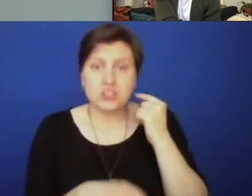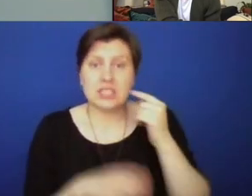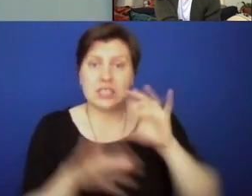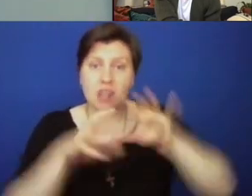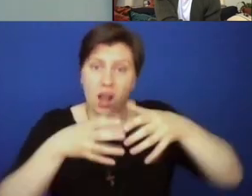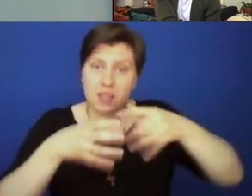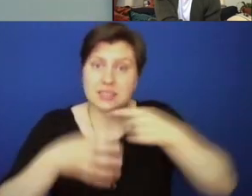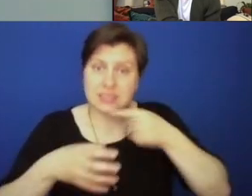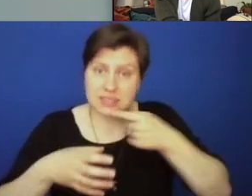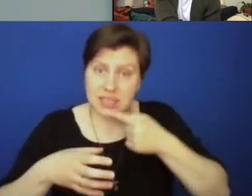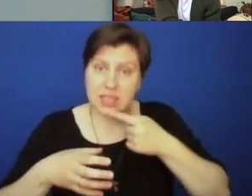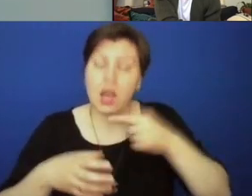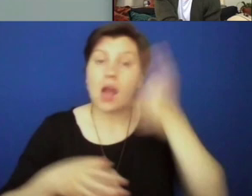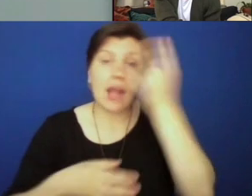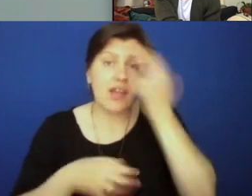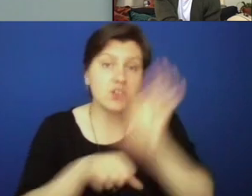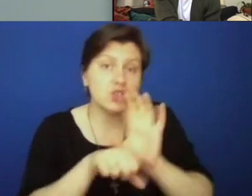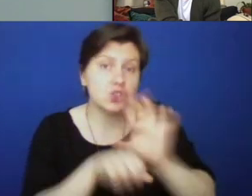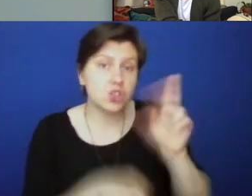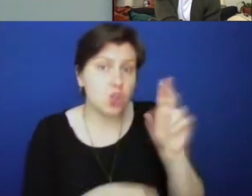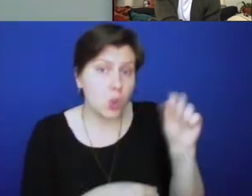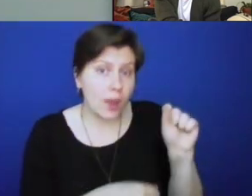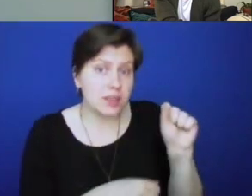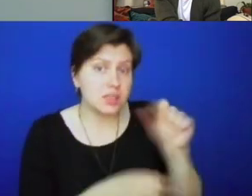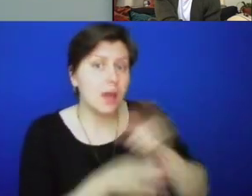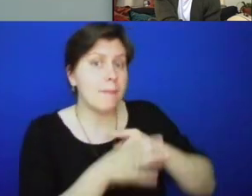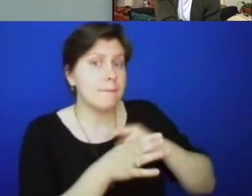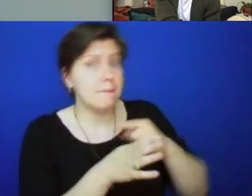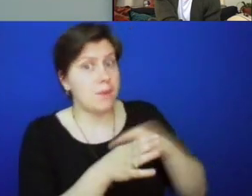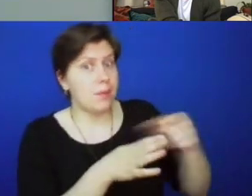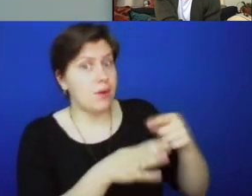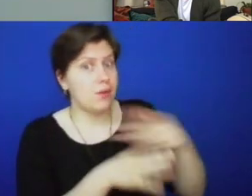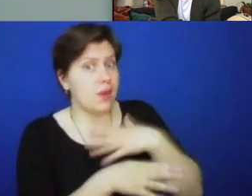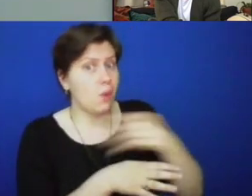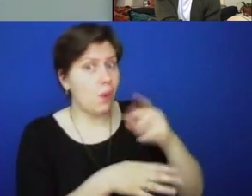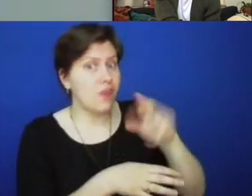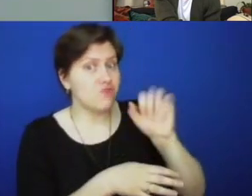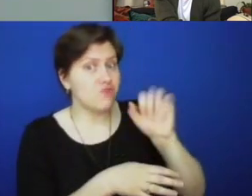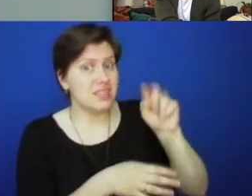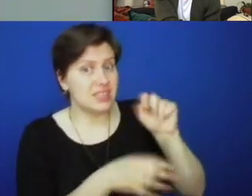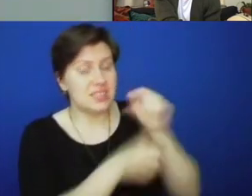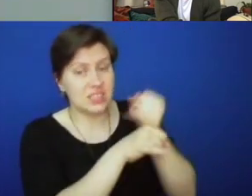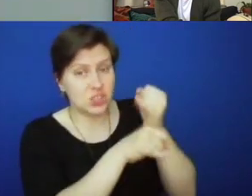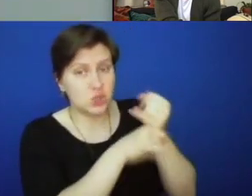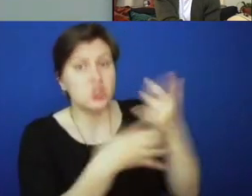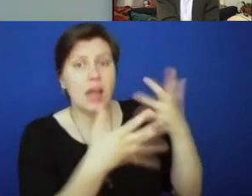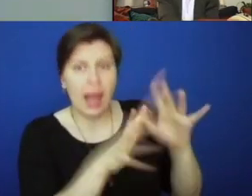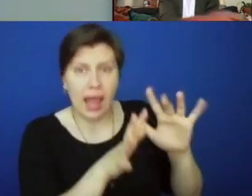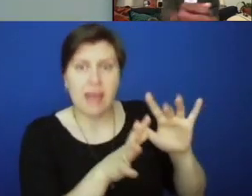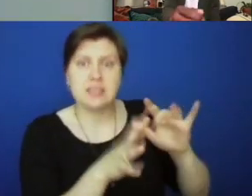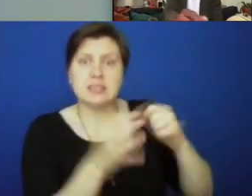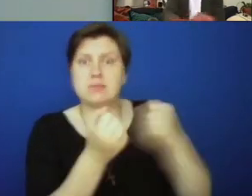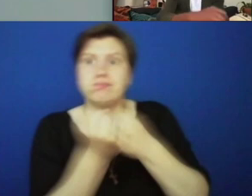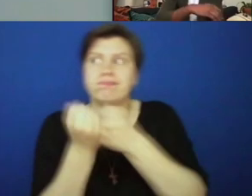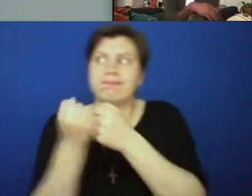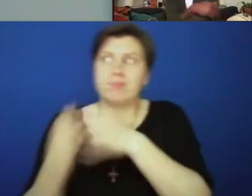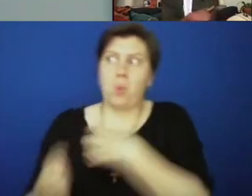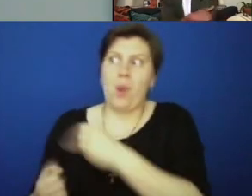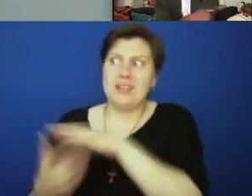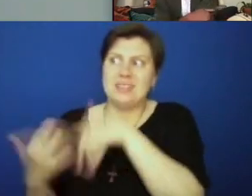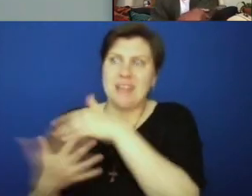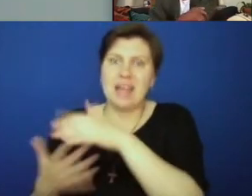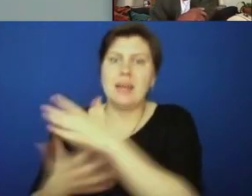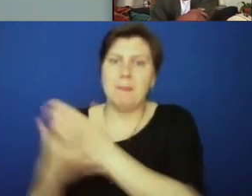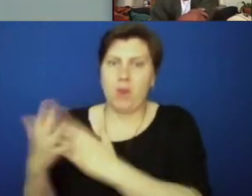a very weighty statement, saying that the Catholic Church in the United States, primarily a white racist institution, has addressed itself primarily to white